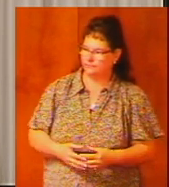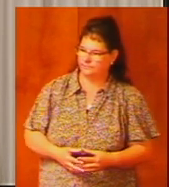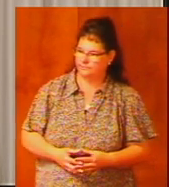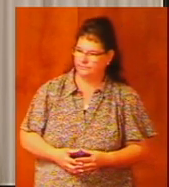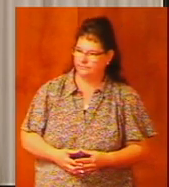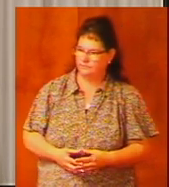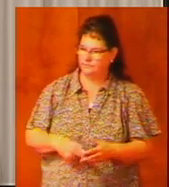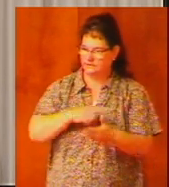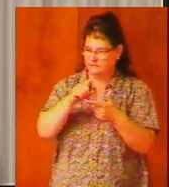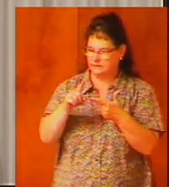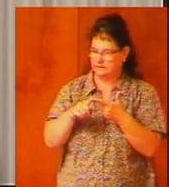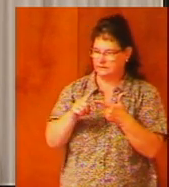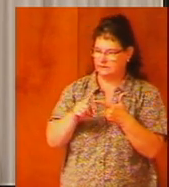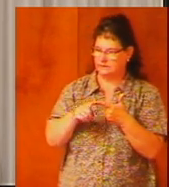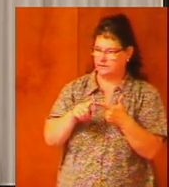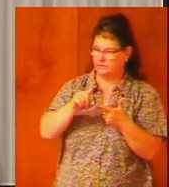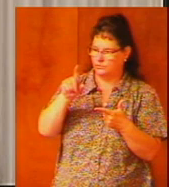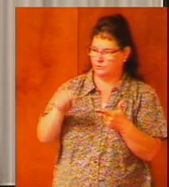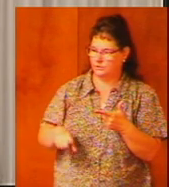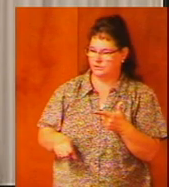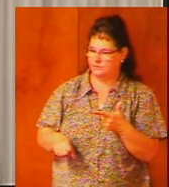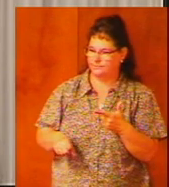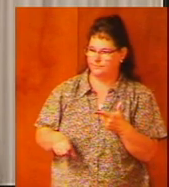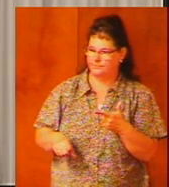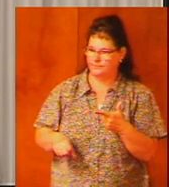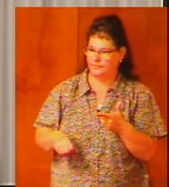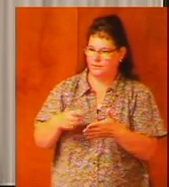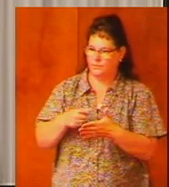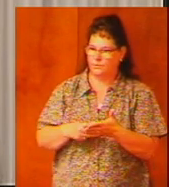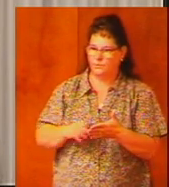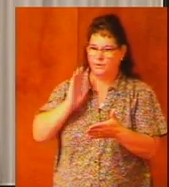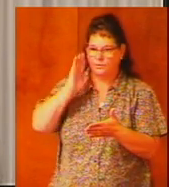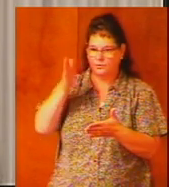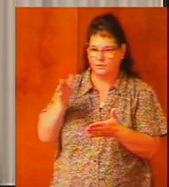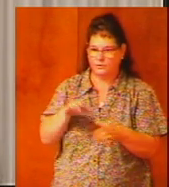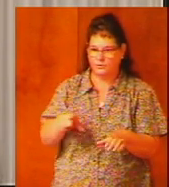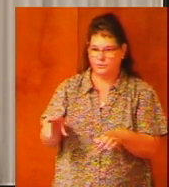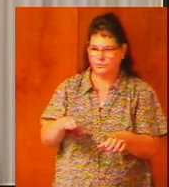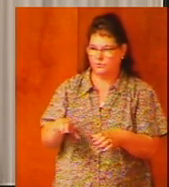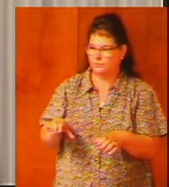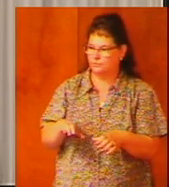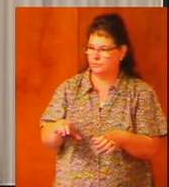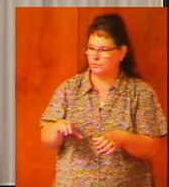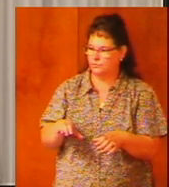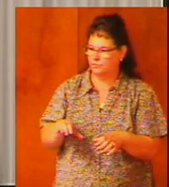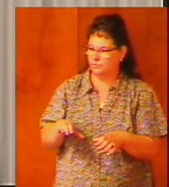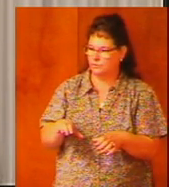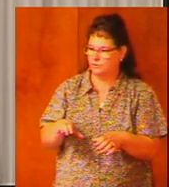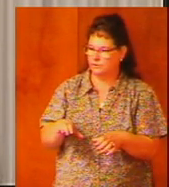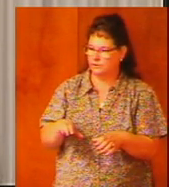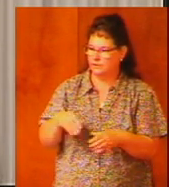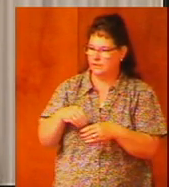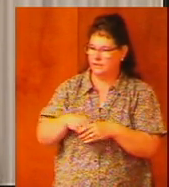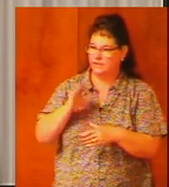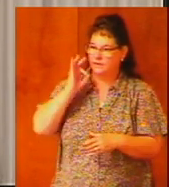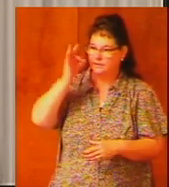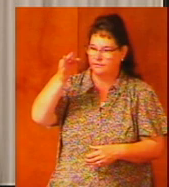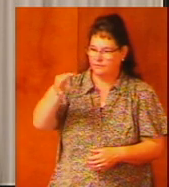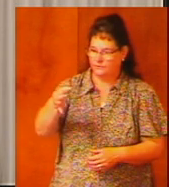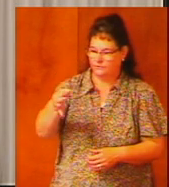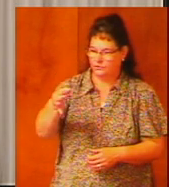second question what will you do in the future